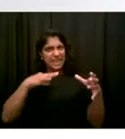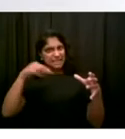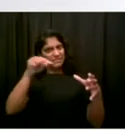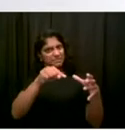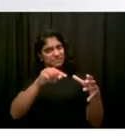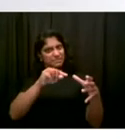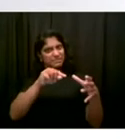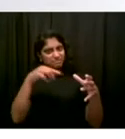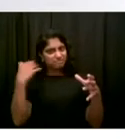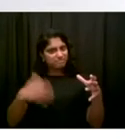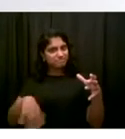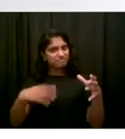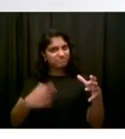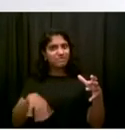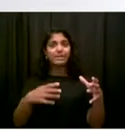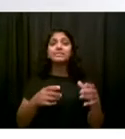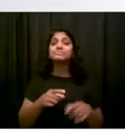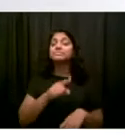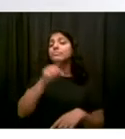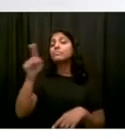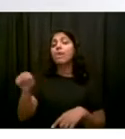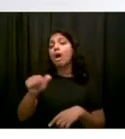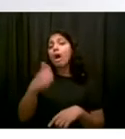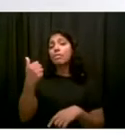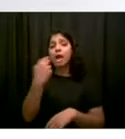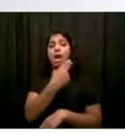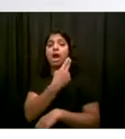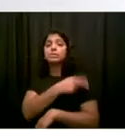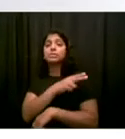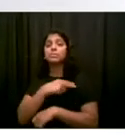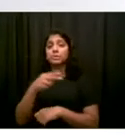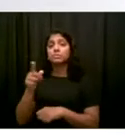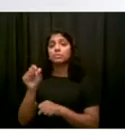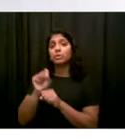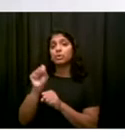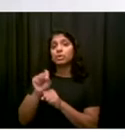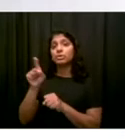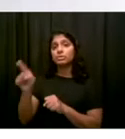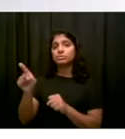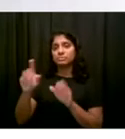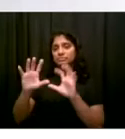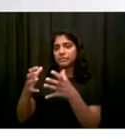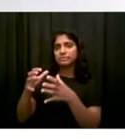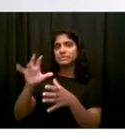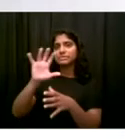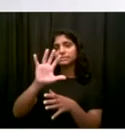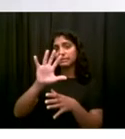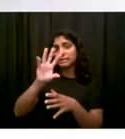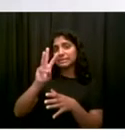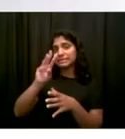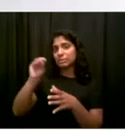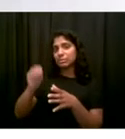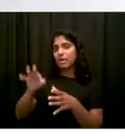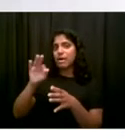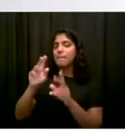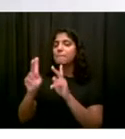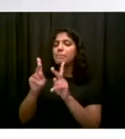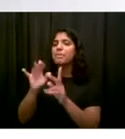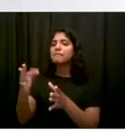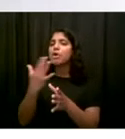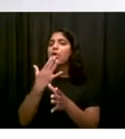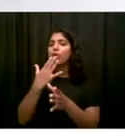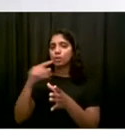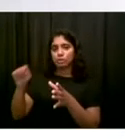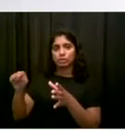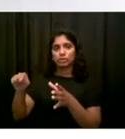in New York City, they're at 56%. So a hugely higher rate of vaccinating people of